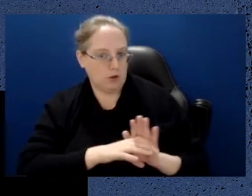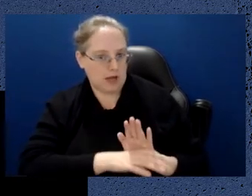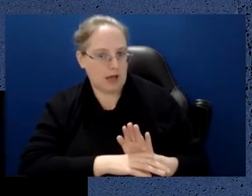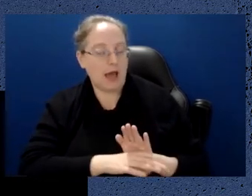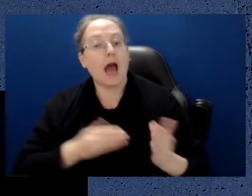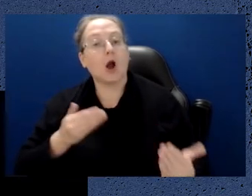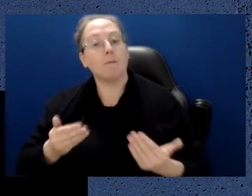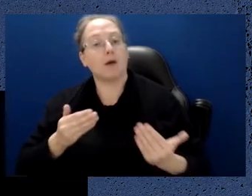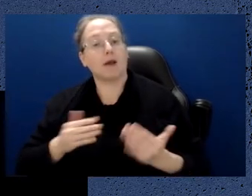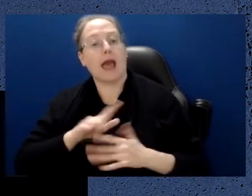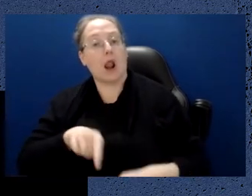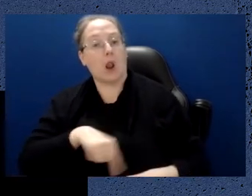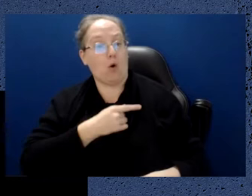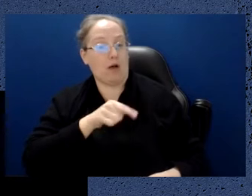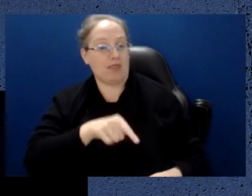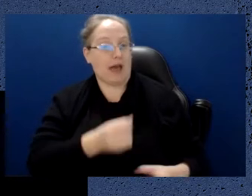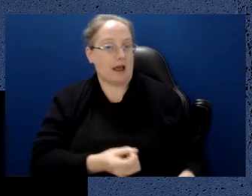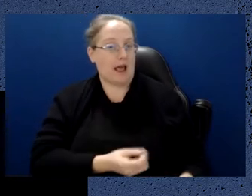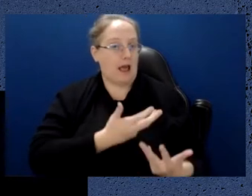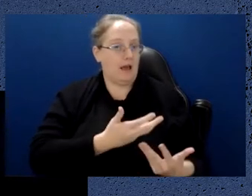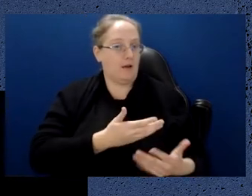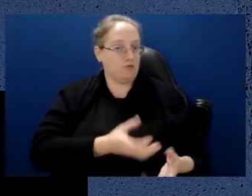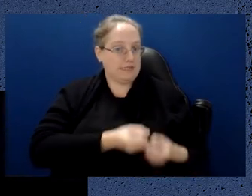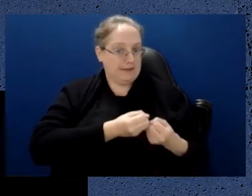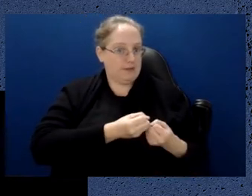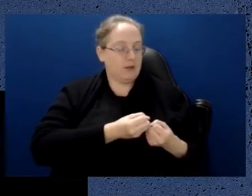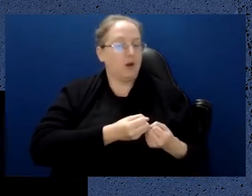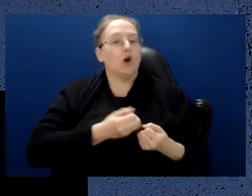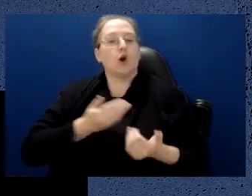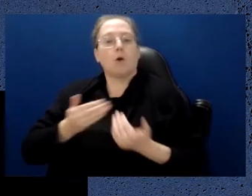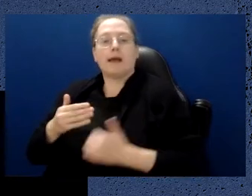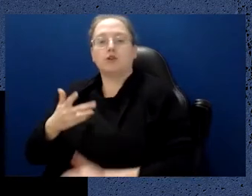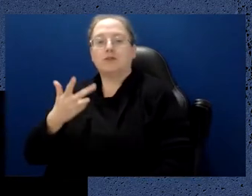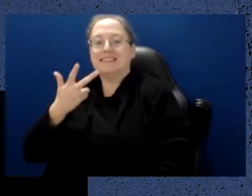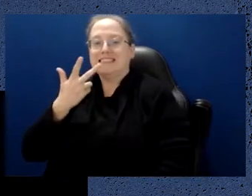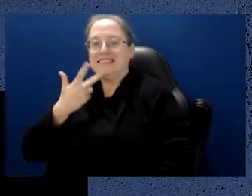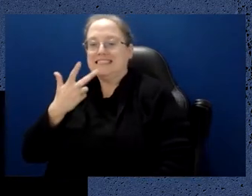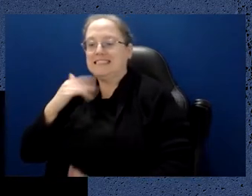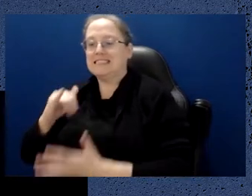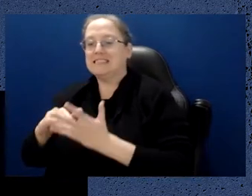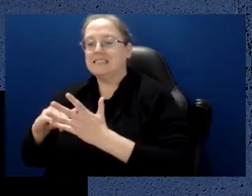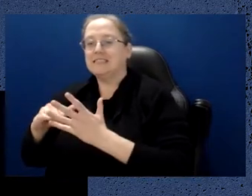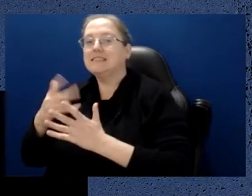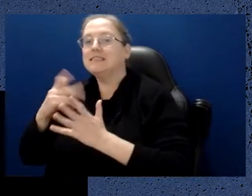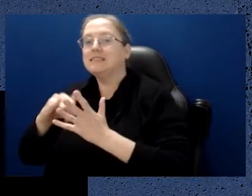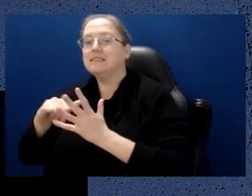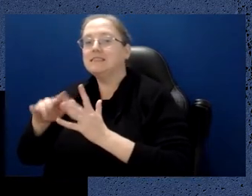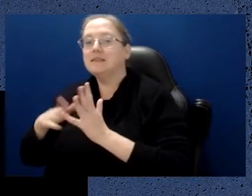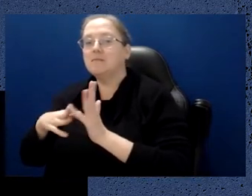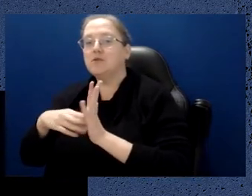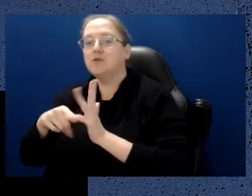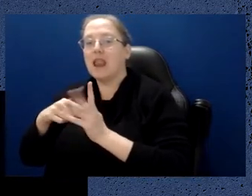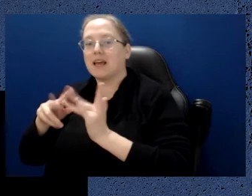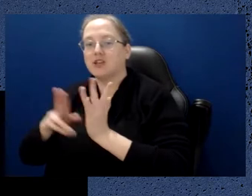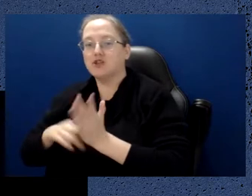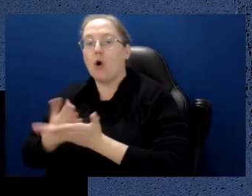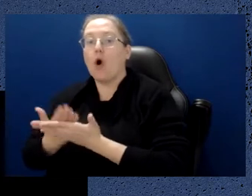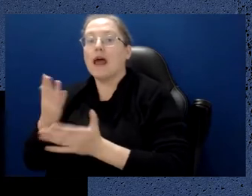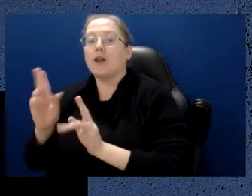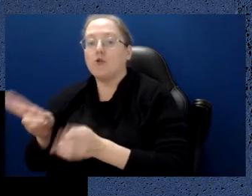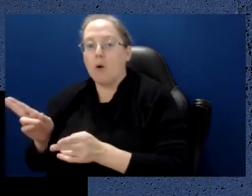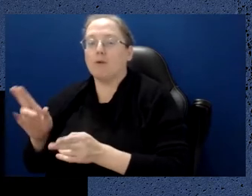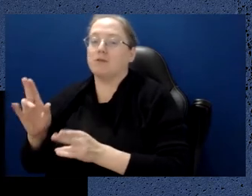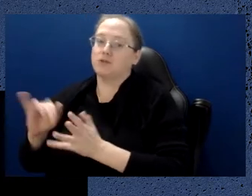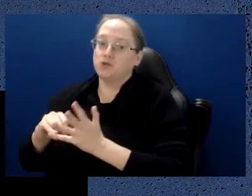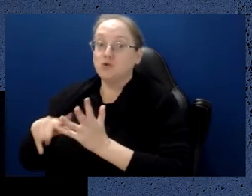from that device compared to simulating the quantum computer totally on a supercomputer. And what they